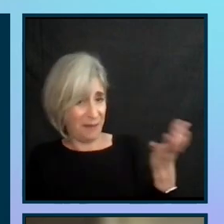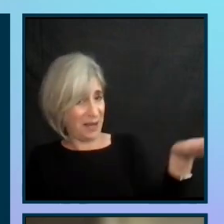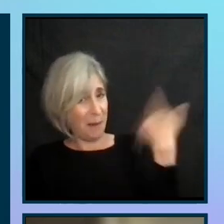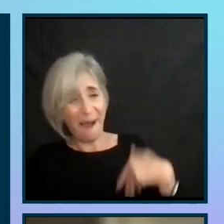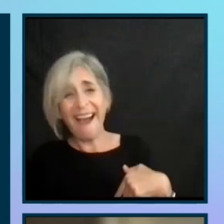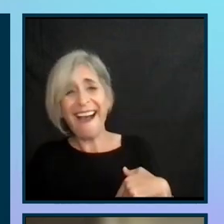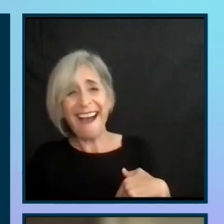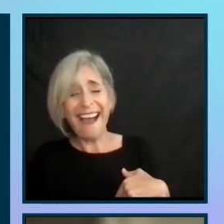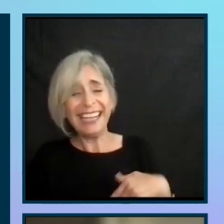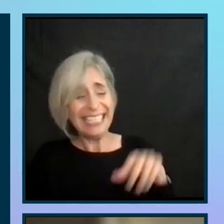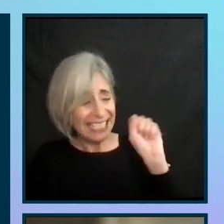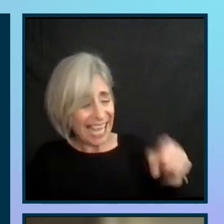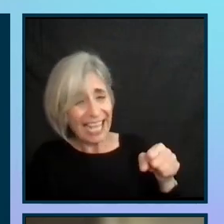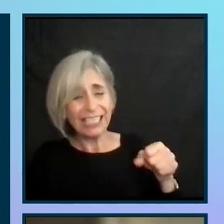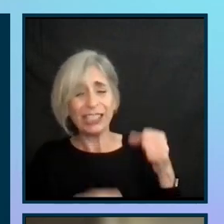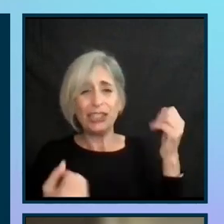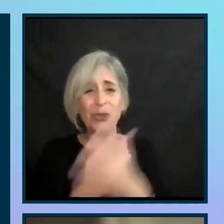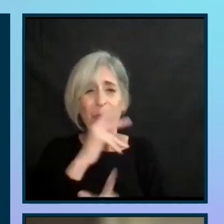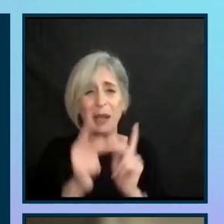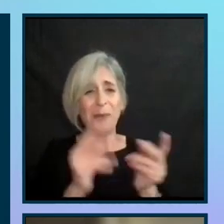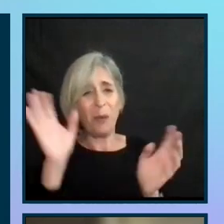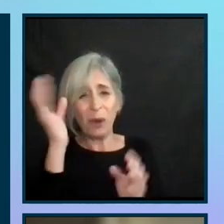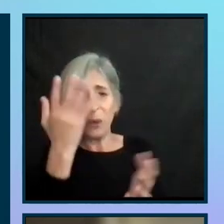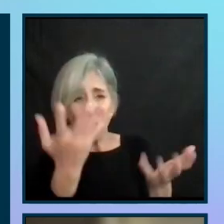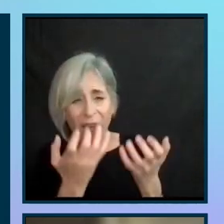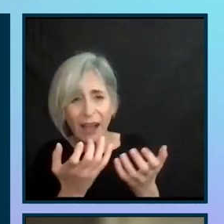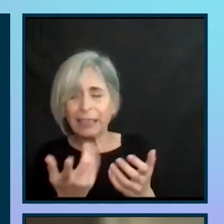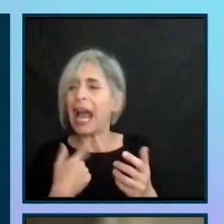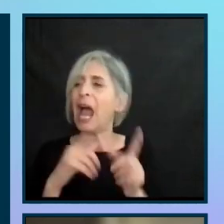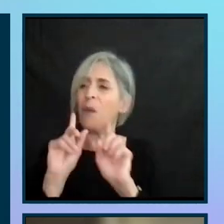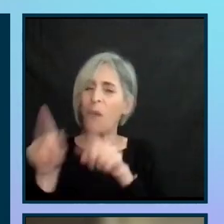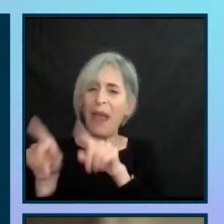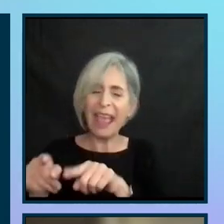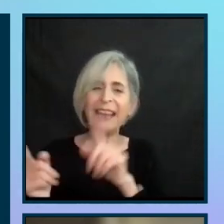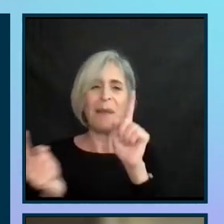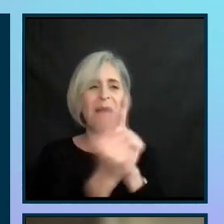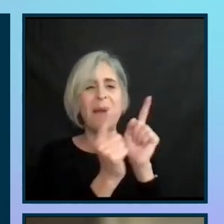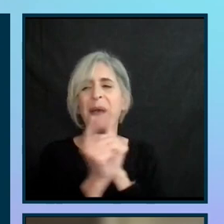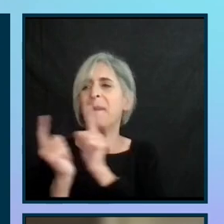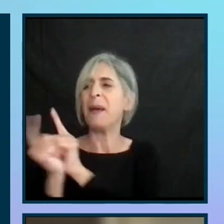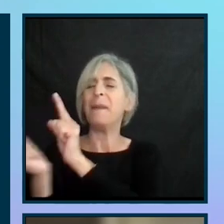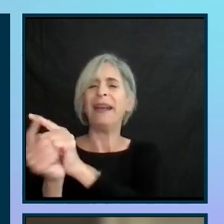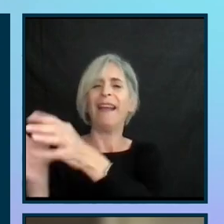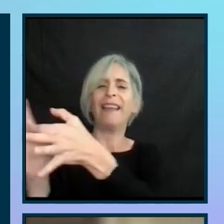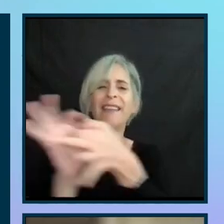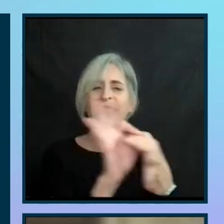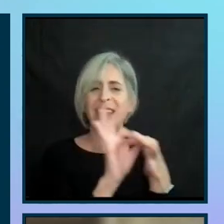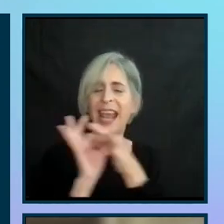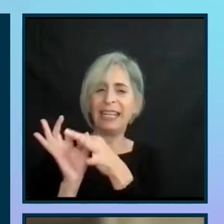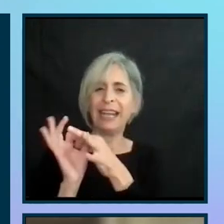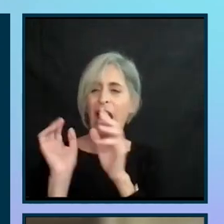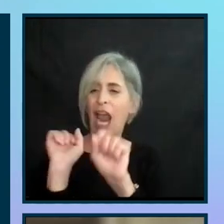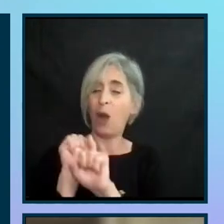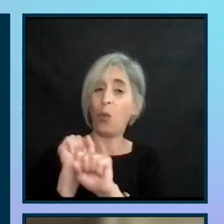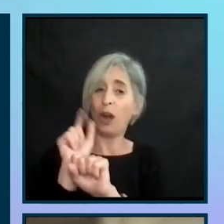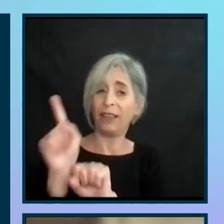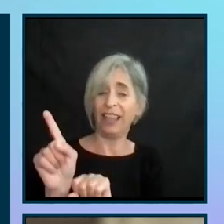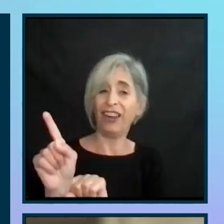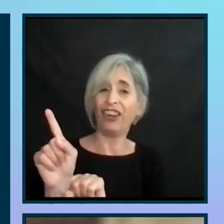down. You know, we're looking for new people. So I went and met some folks, had a connection and was able to basically work there